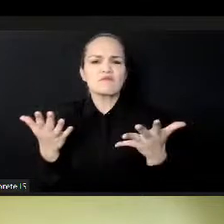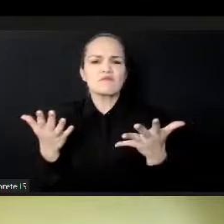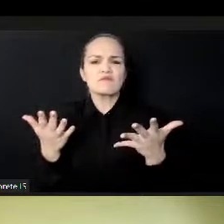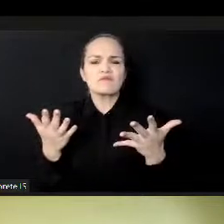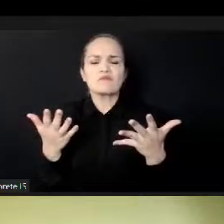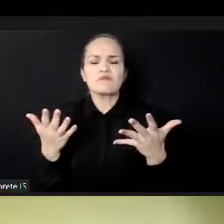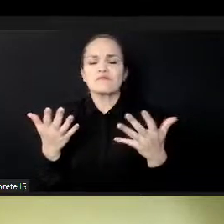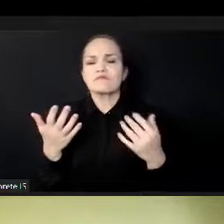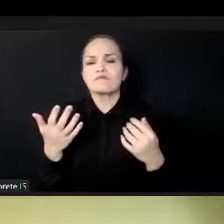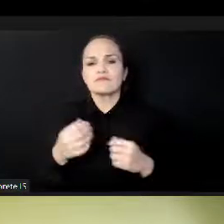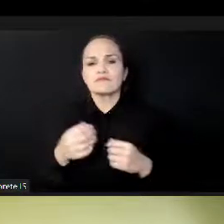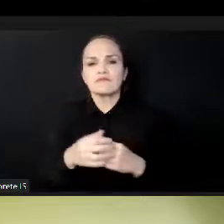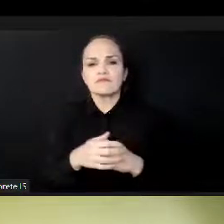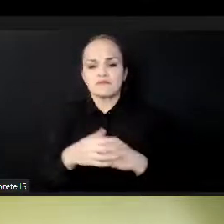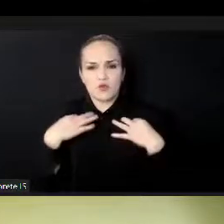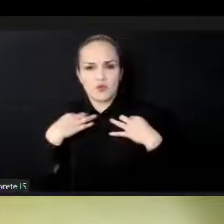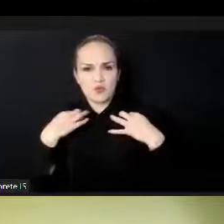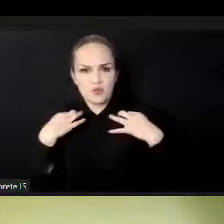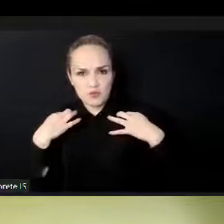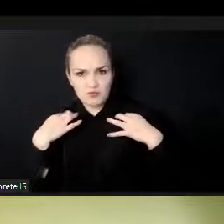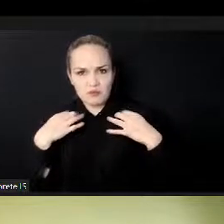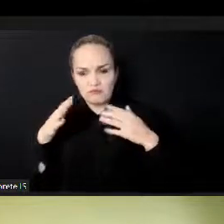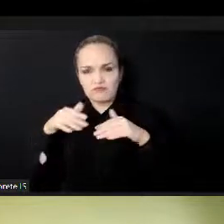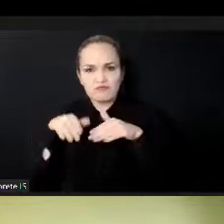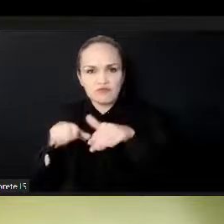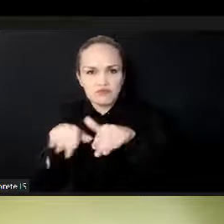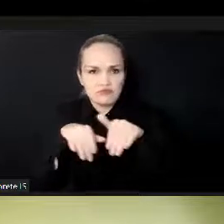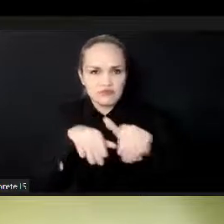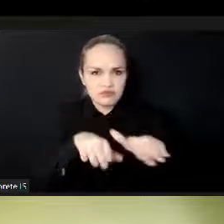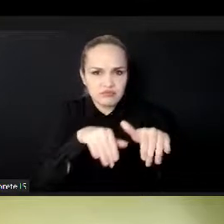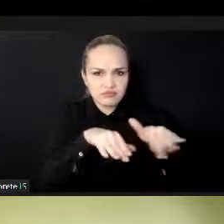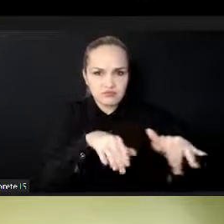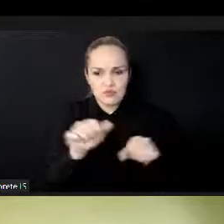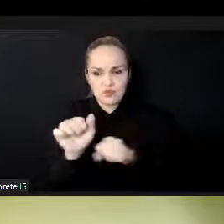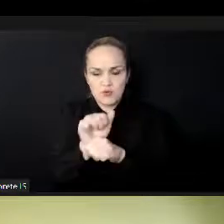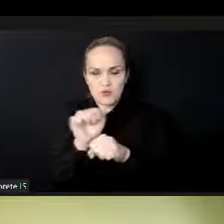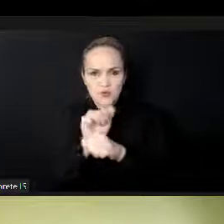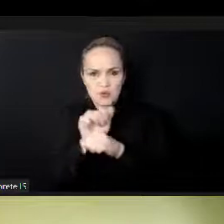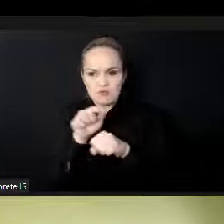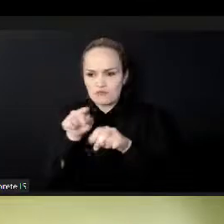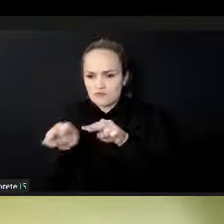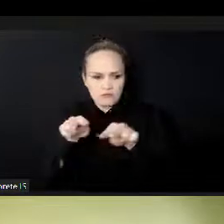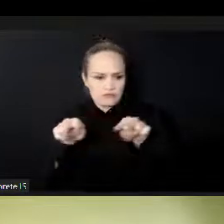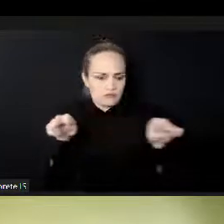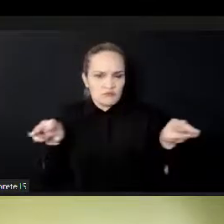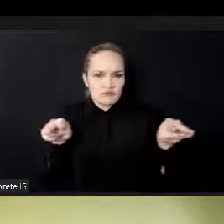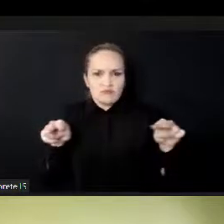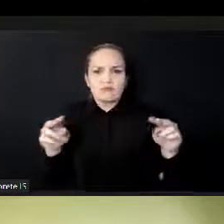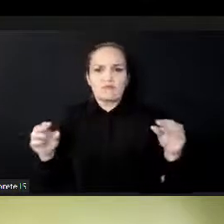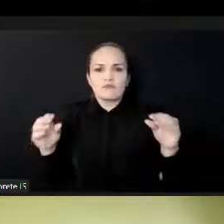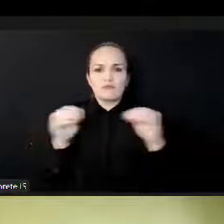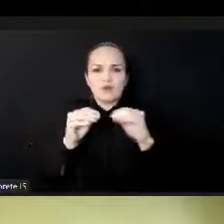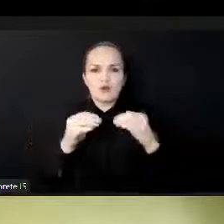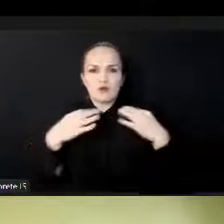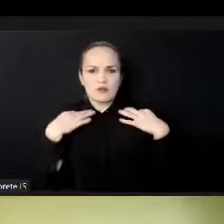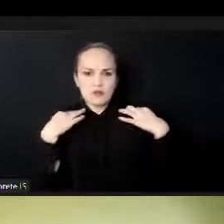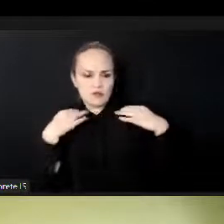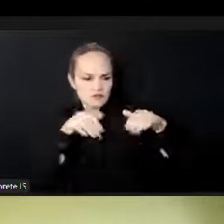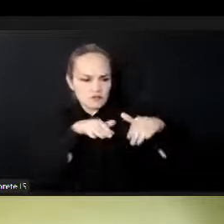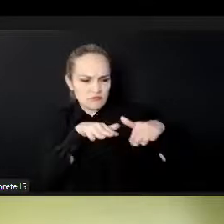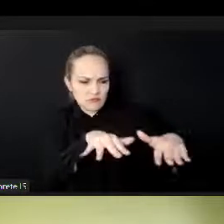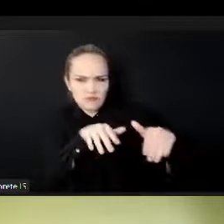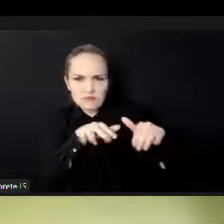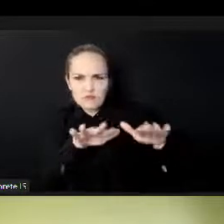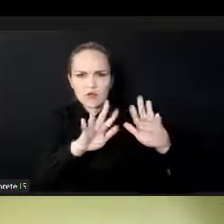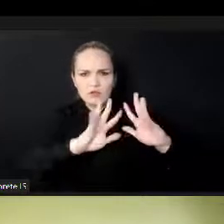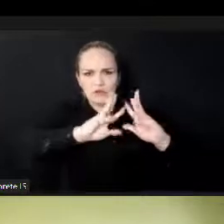is to grow local textile and fashion manufacturing by providing support to especially emerging and independent designers.